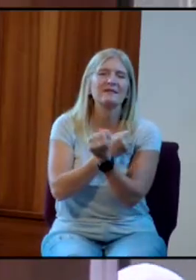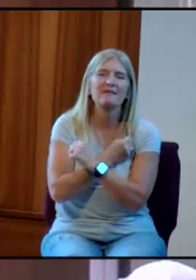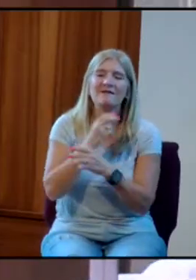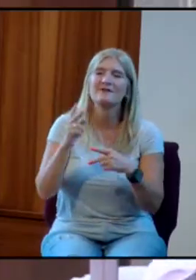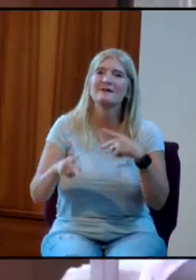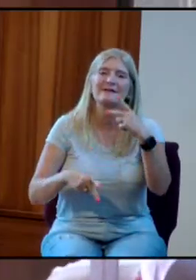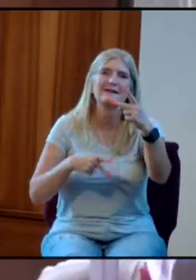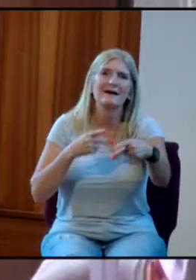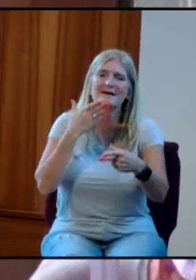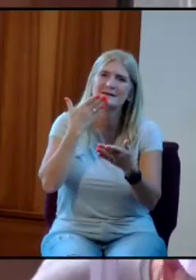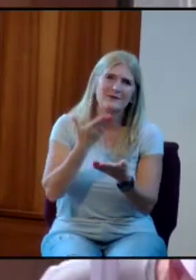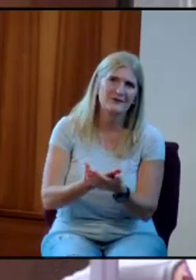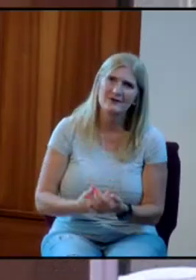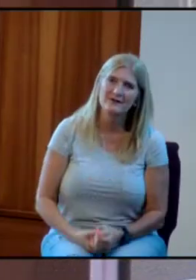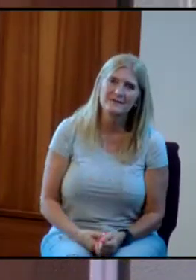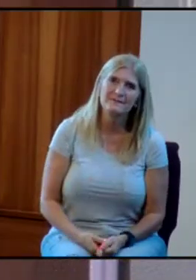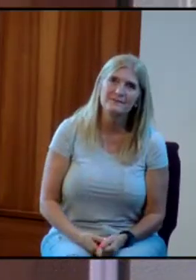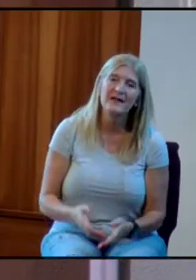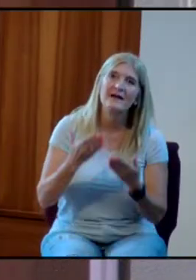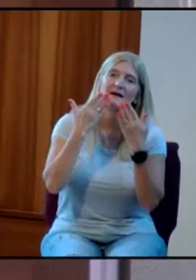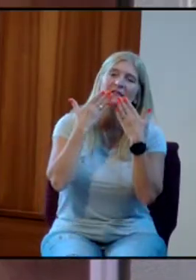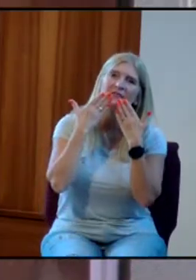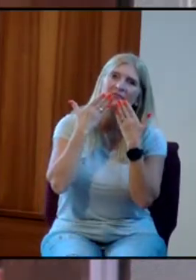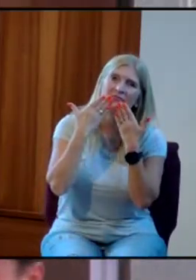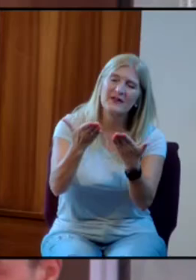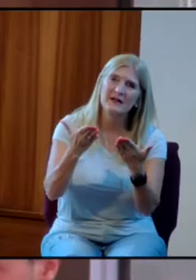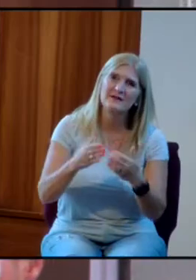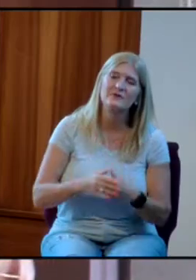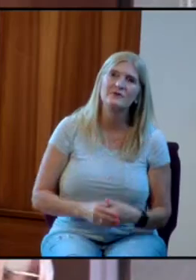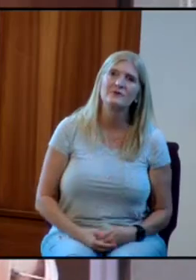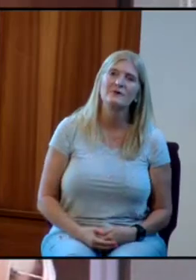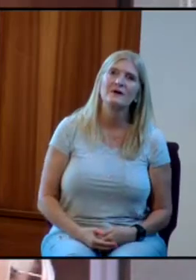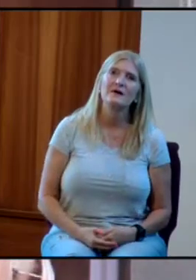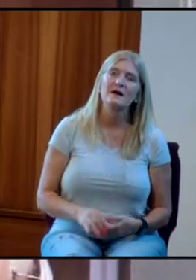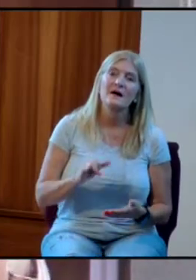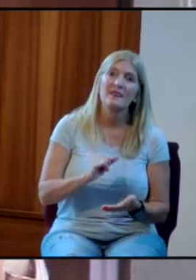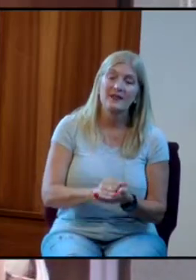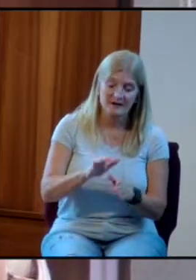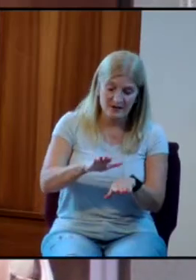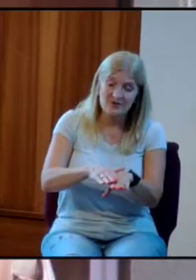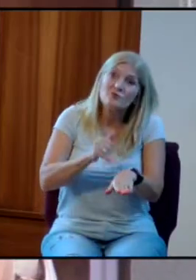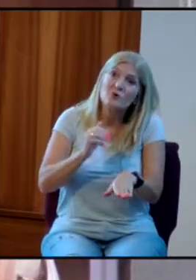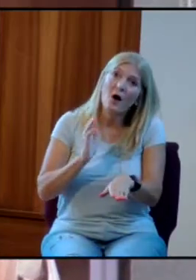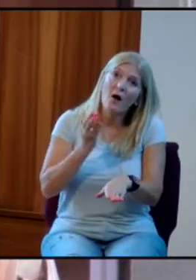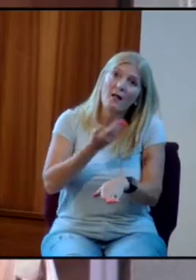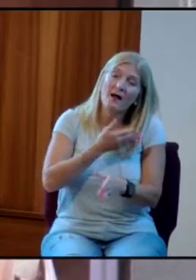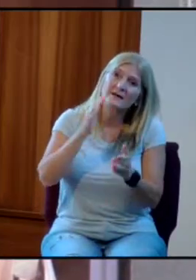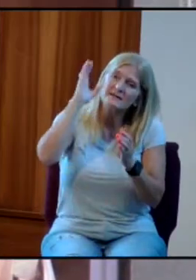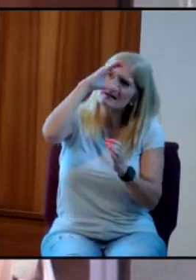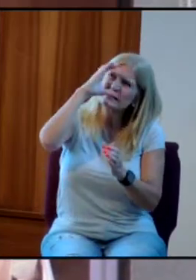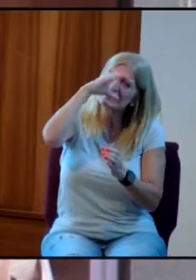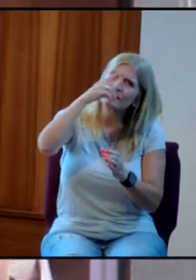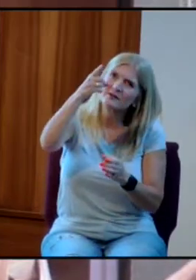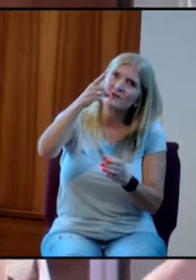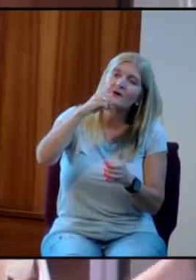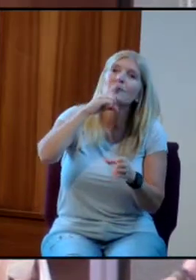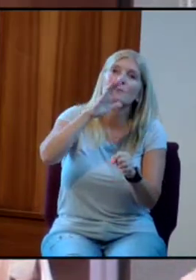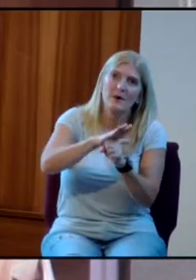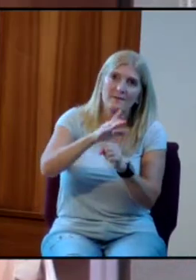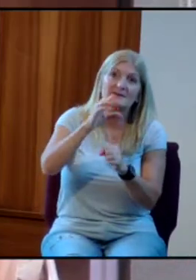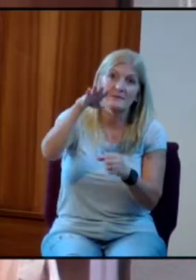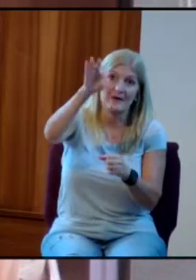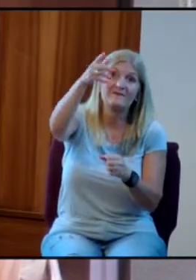kind, and good. And thank you that you're, you call us to seek you and promise that we'll find you.